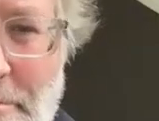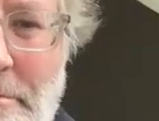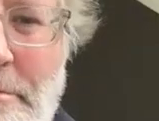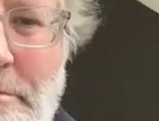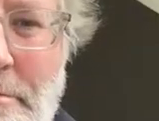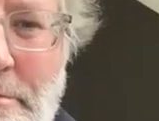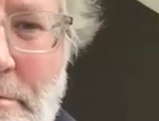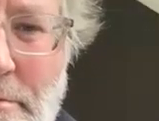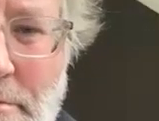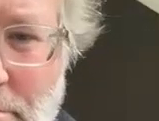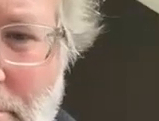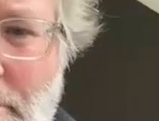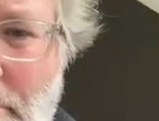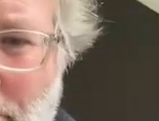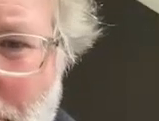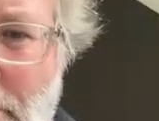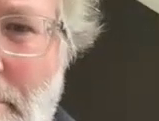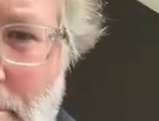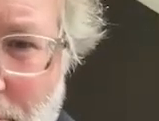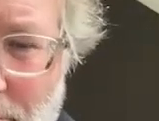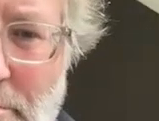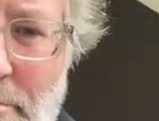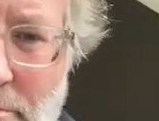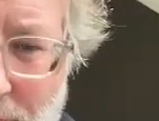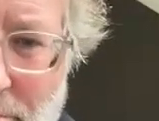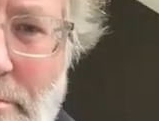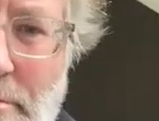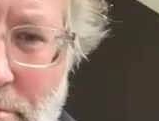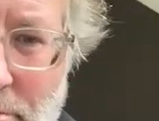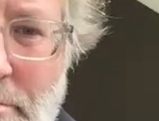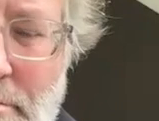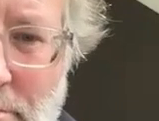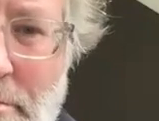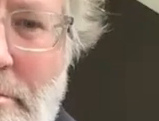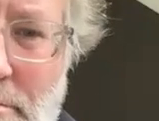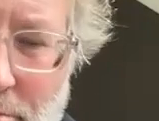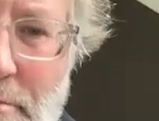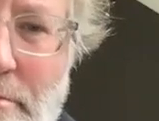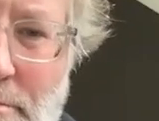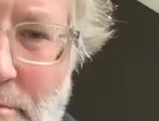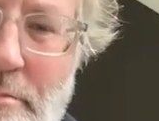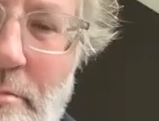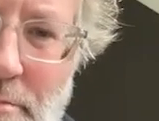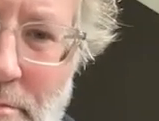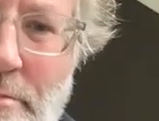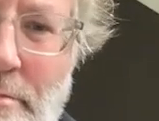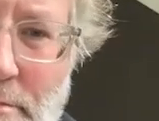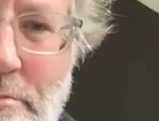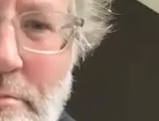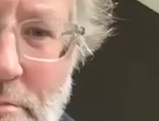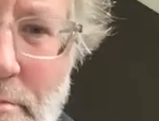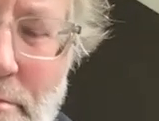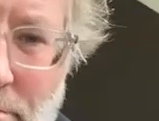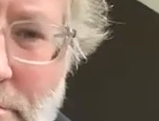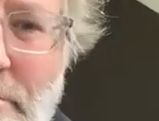here i'm just worried about having good intentions wanting to show that your values are aligned with climate change but not doing the